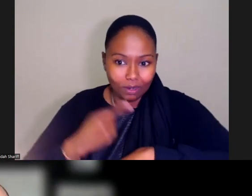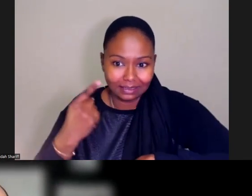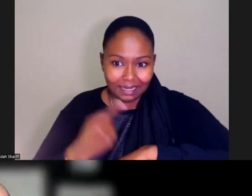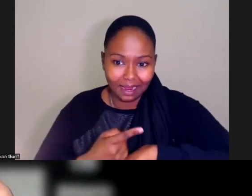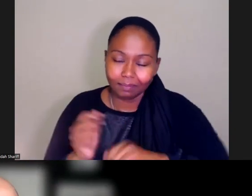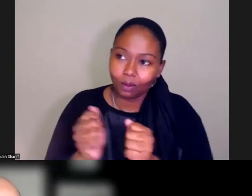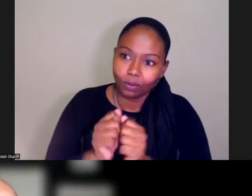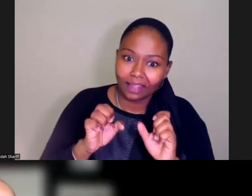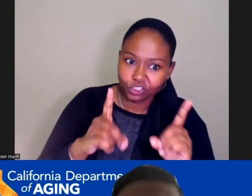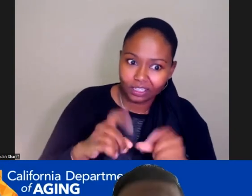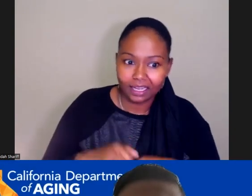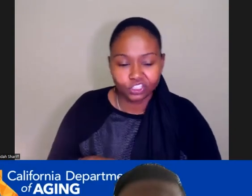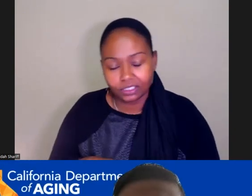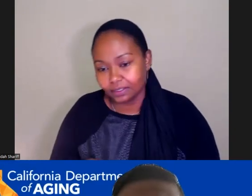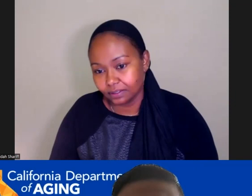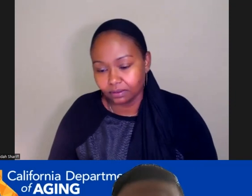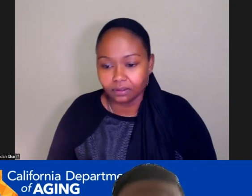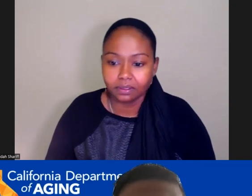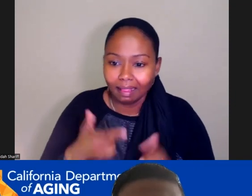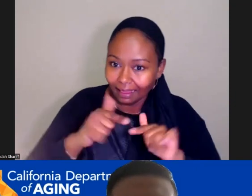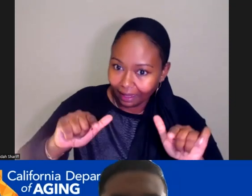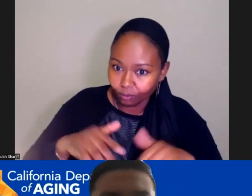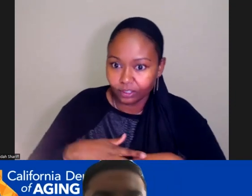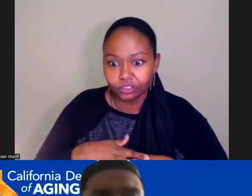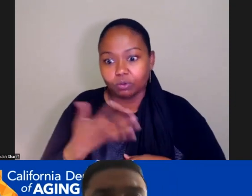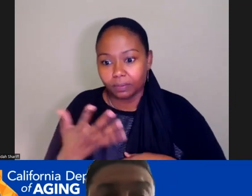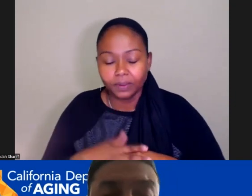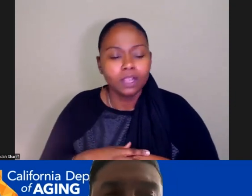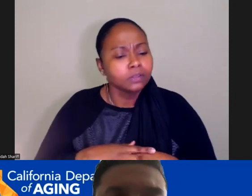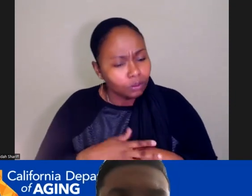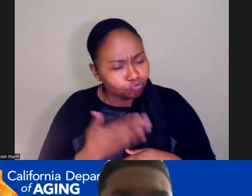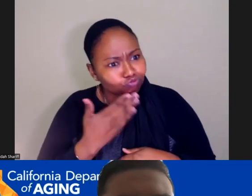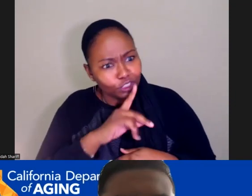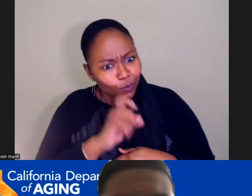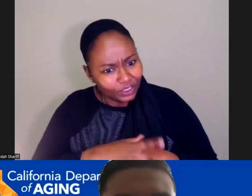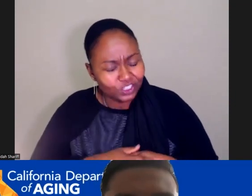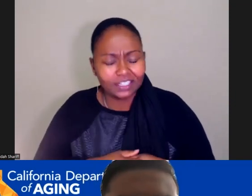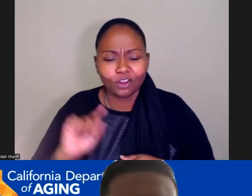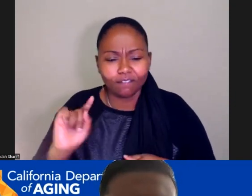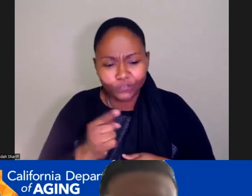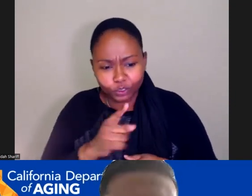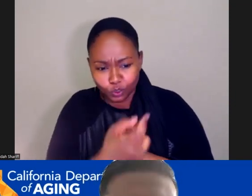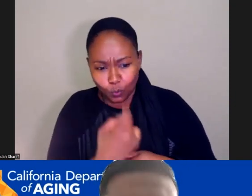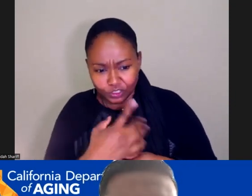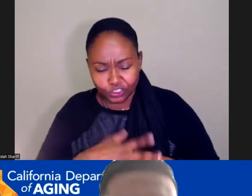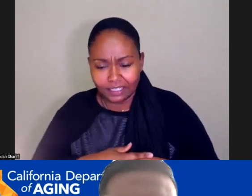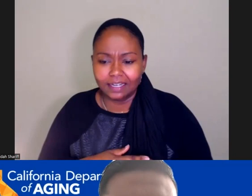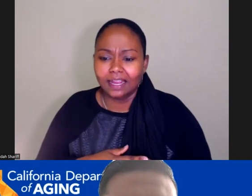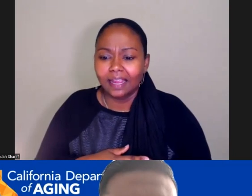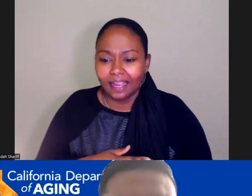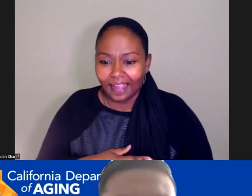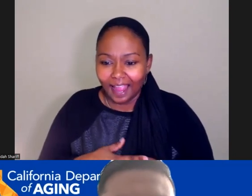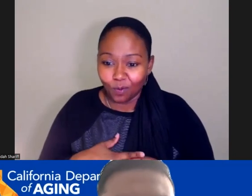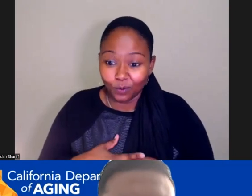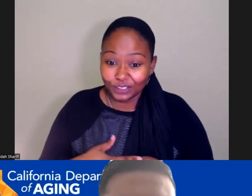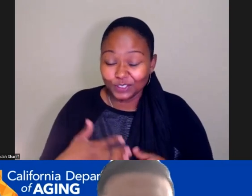race, yeah. Great questions, Kevin. So your first question, I think it's brand new, and I have to give all the props to